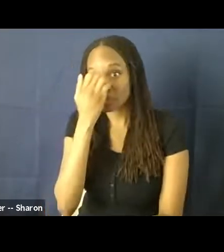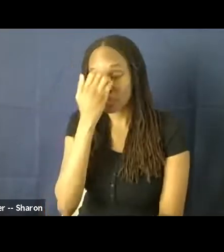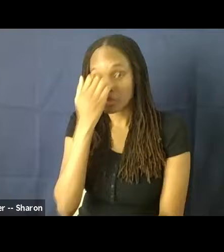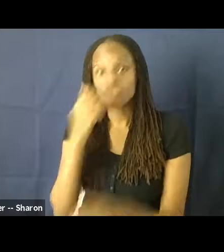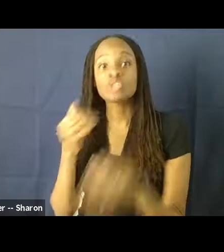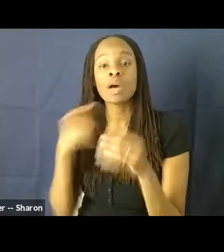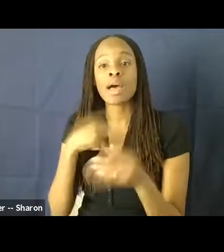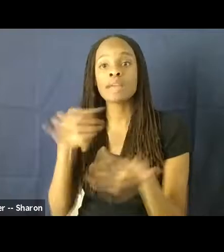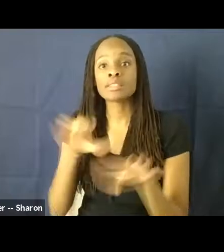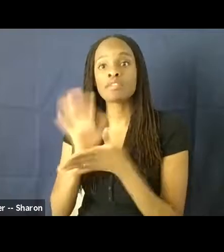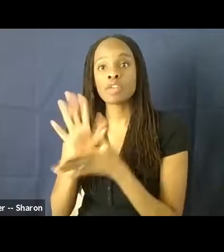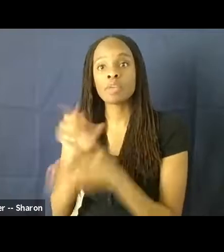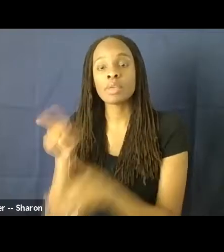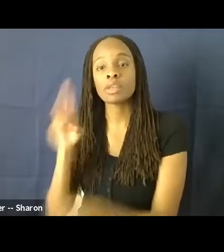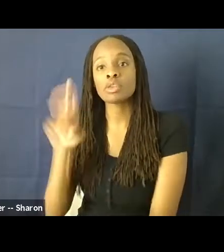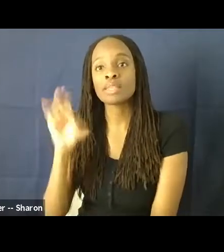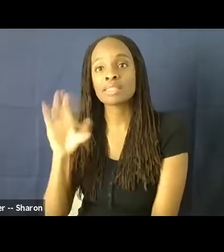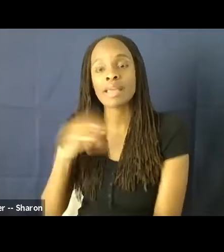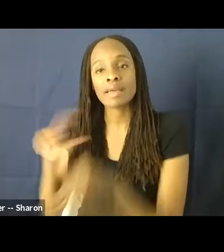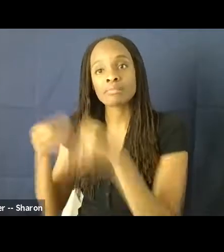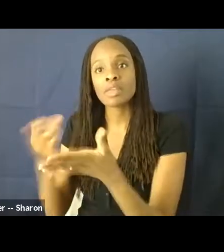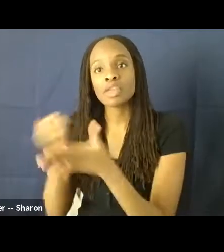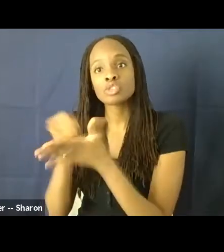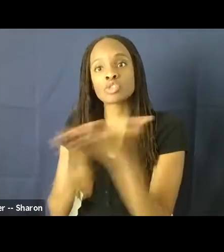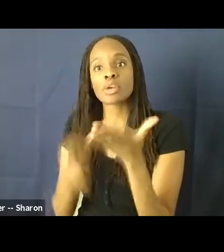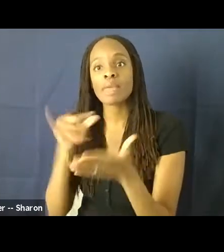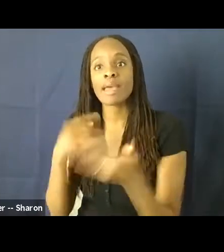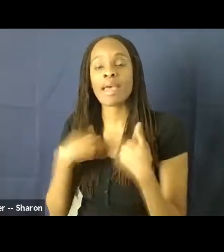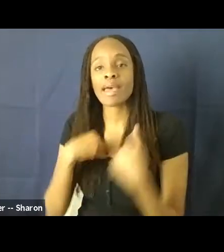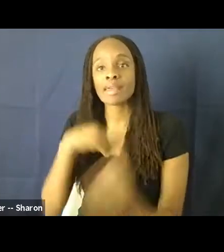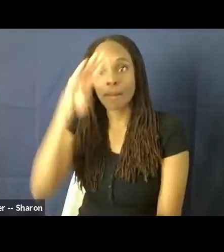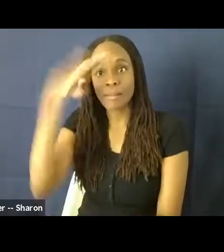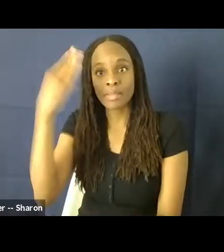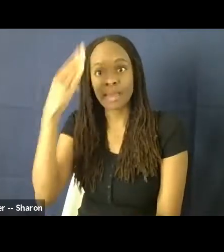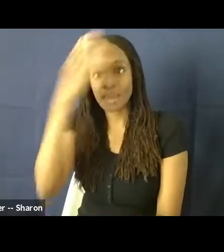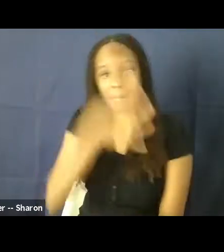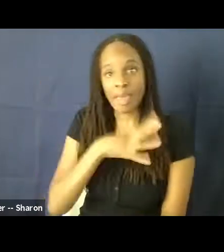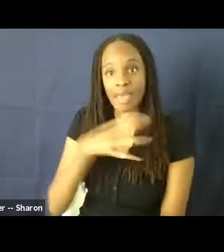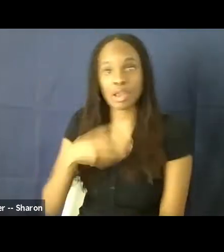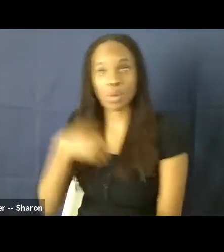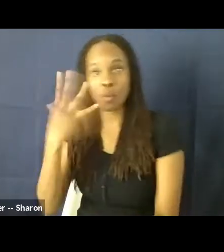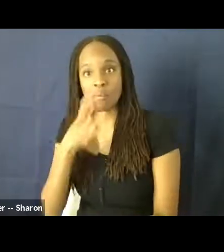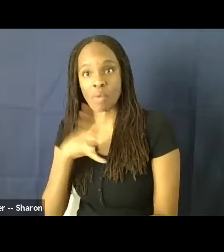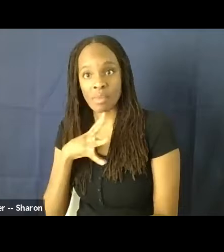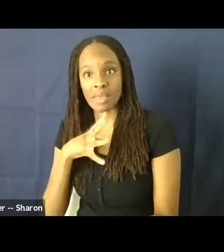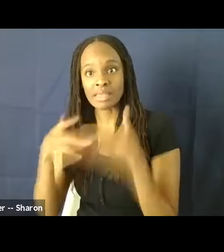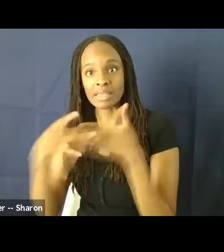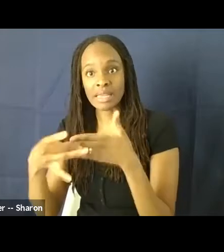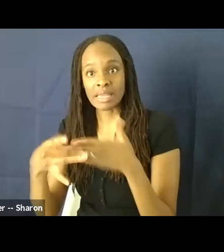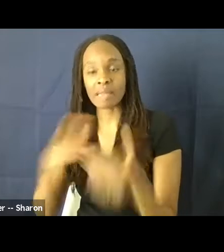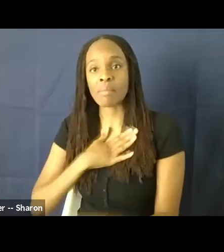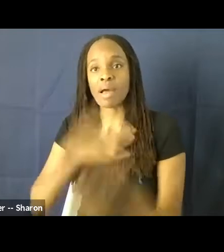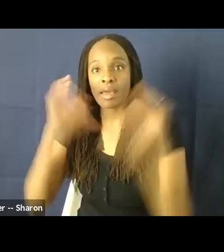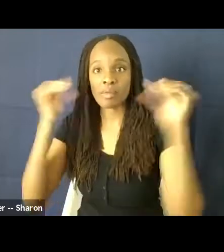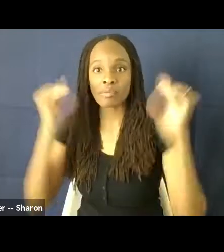I turned in a script that had a black men and a white woman as the leads. And my professor was